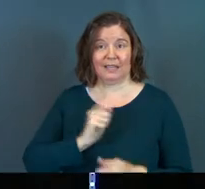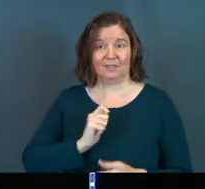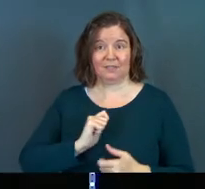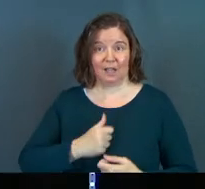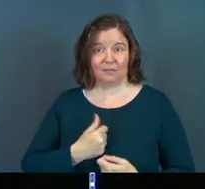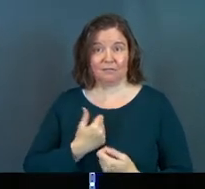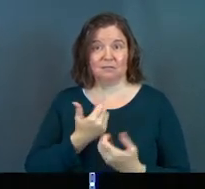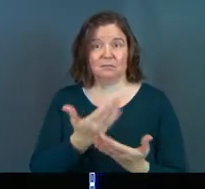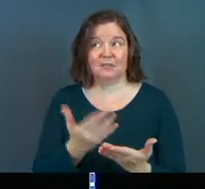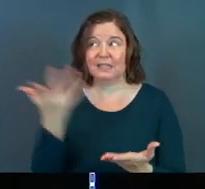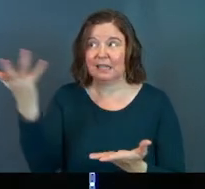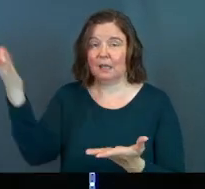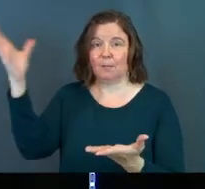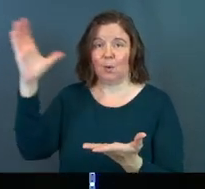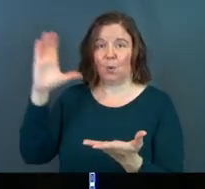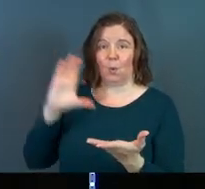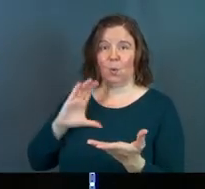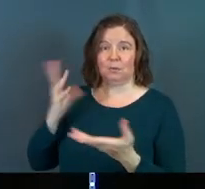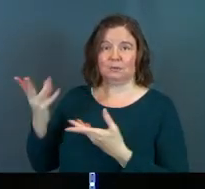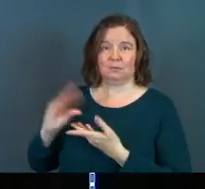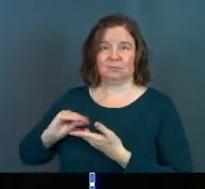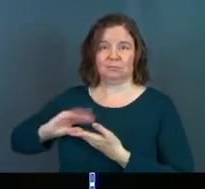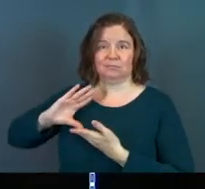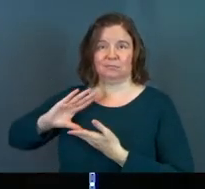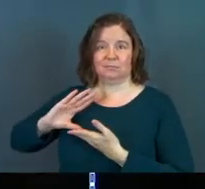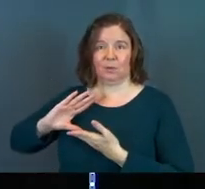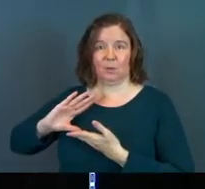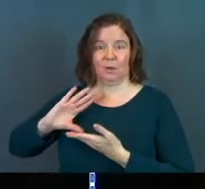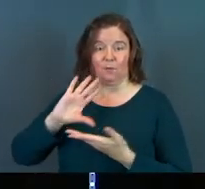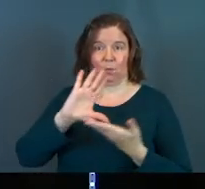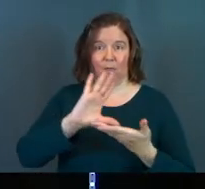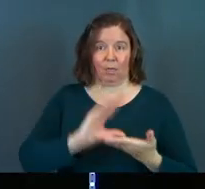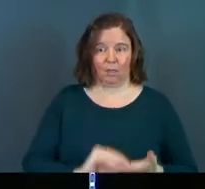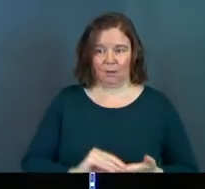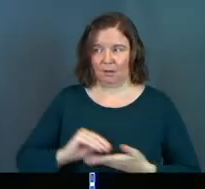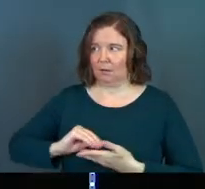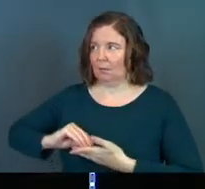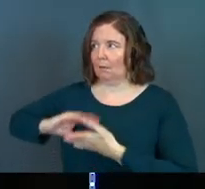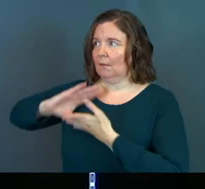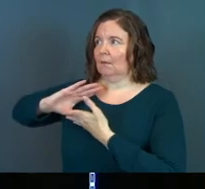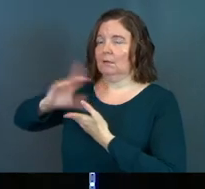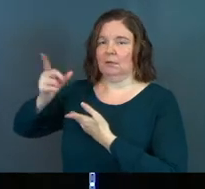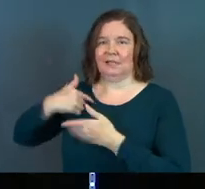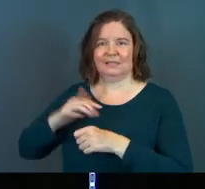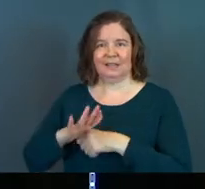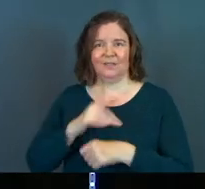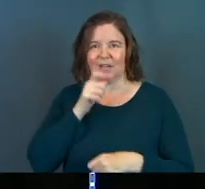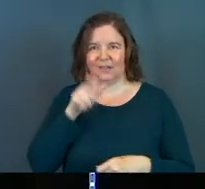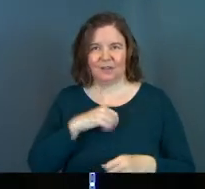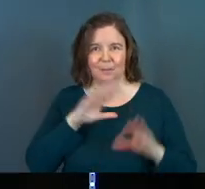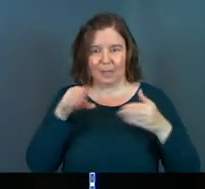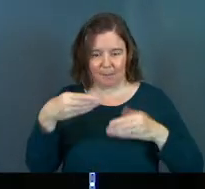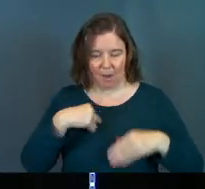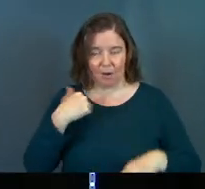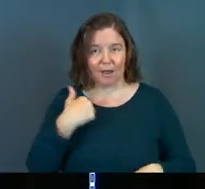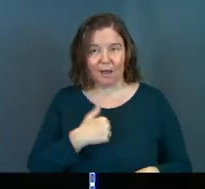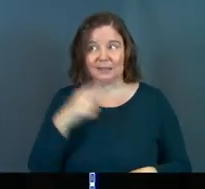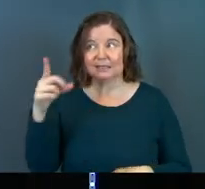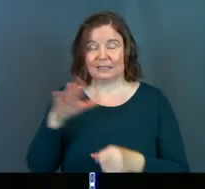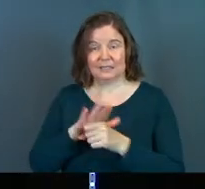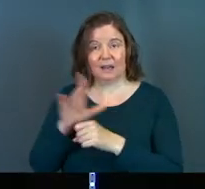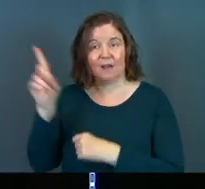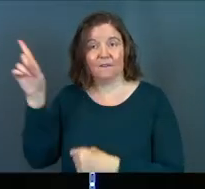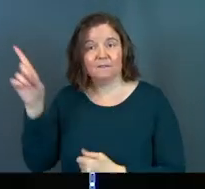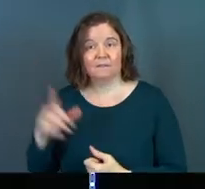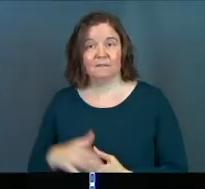ourselves and we serve, he pours back into us. He takes care of us because he's enough. We don't have to be about us. He is, and he's